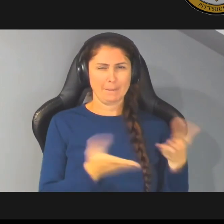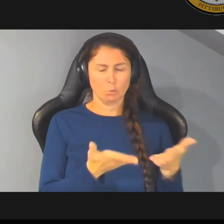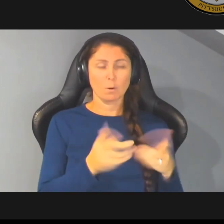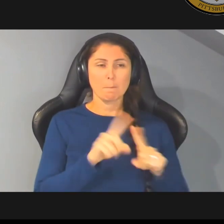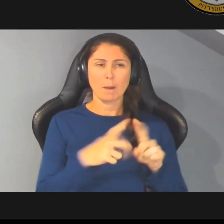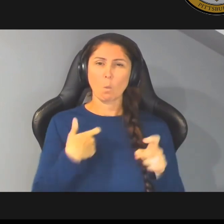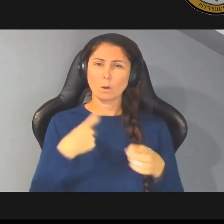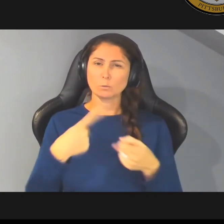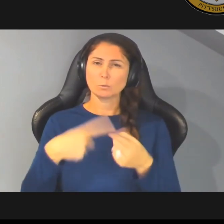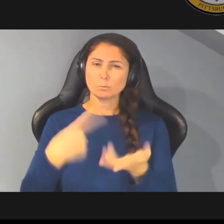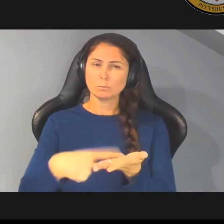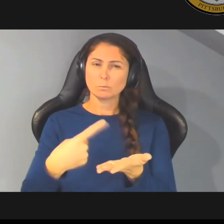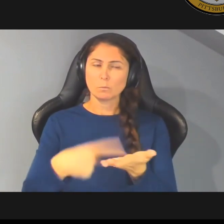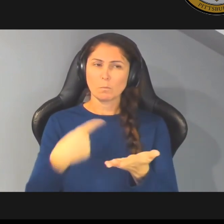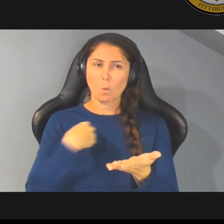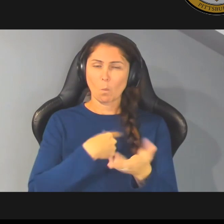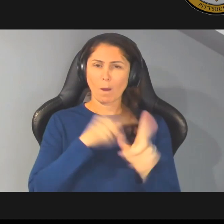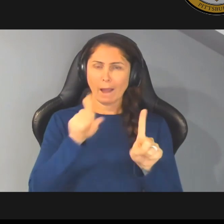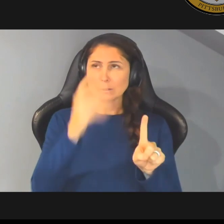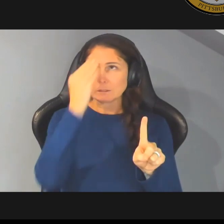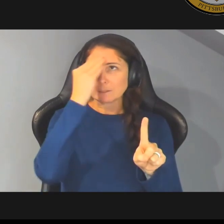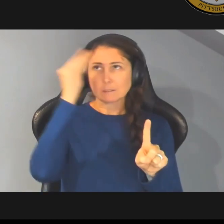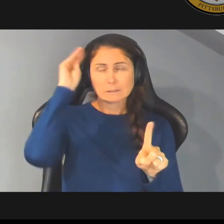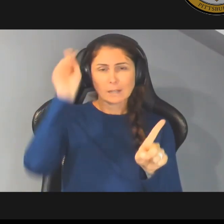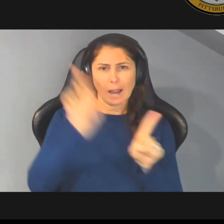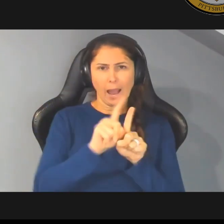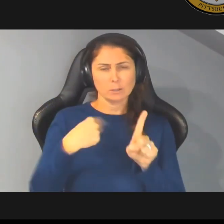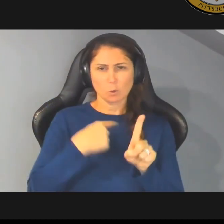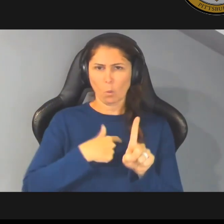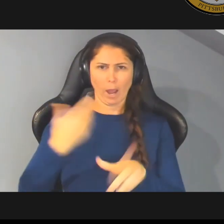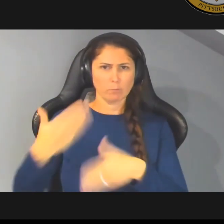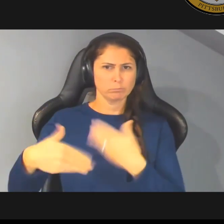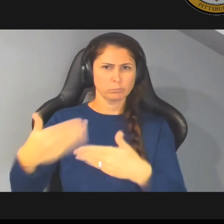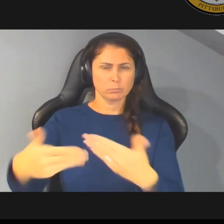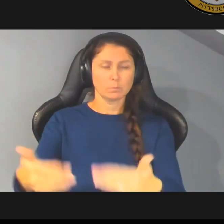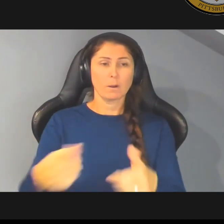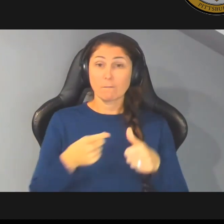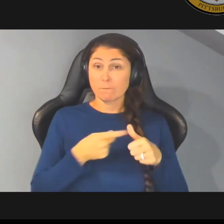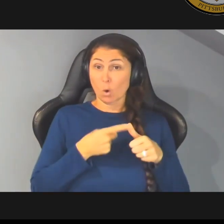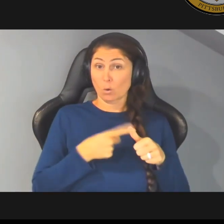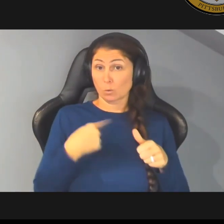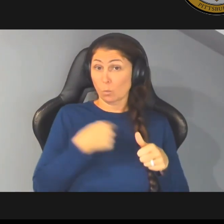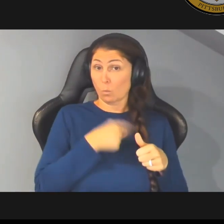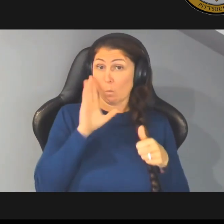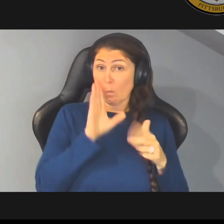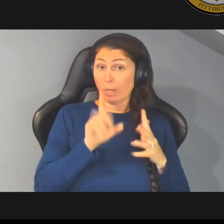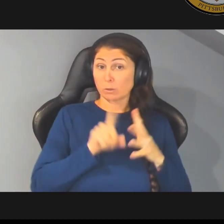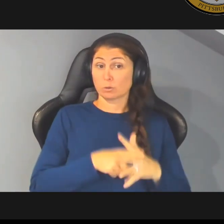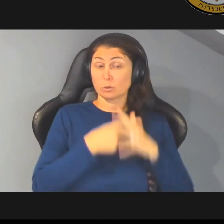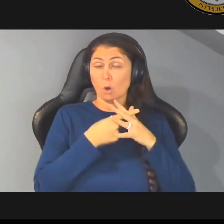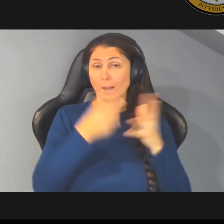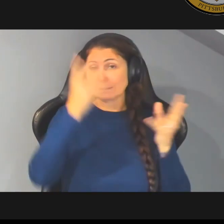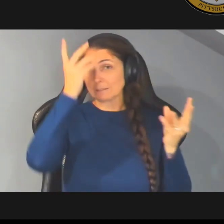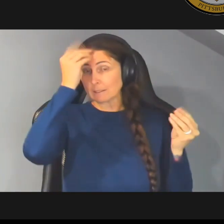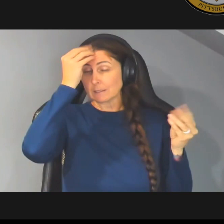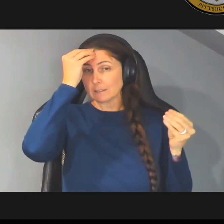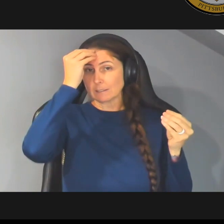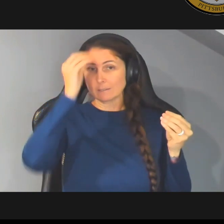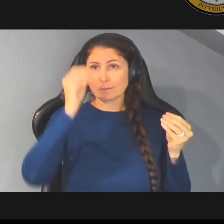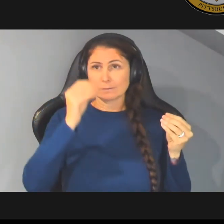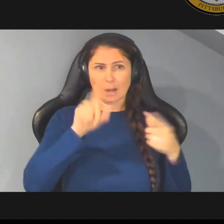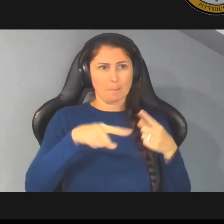talk about what we have to keep in mind as we move forward uh first we're going to start about thinking about life